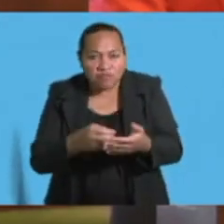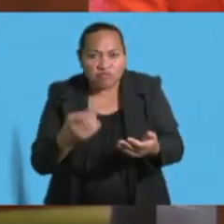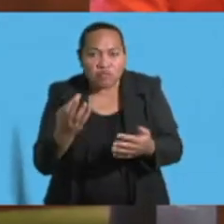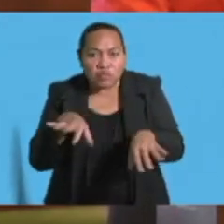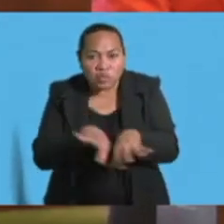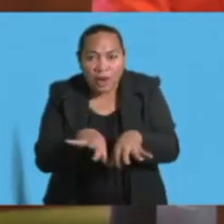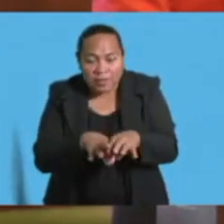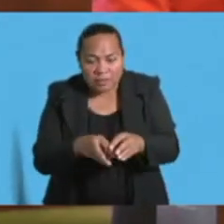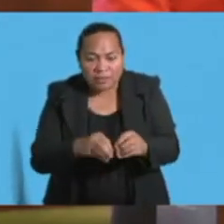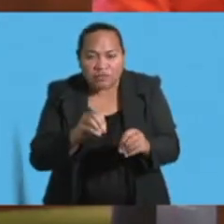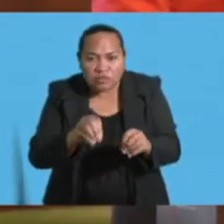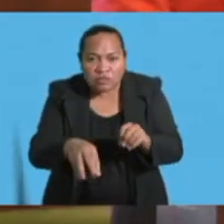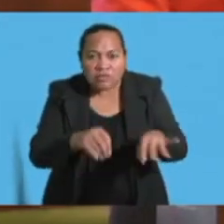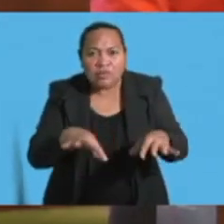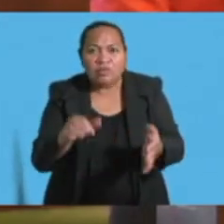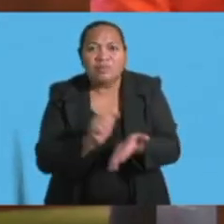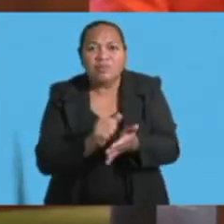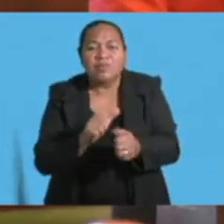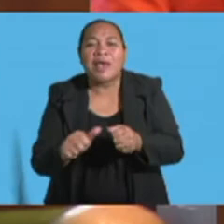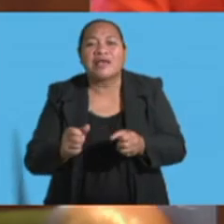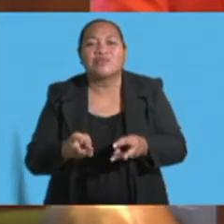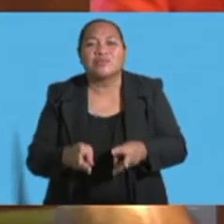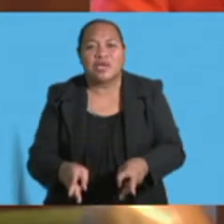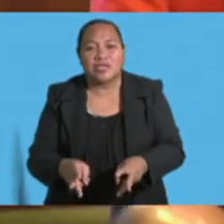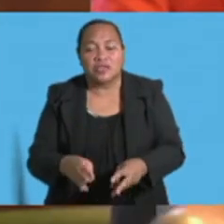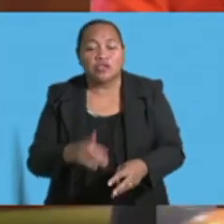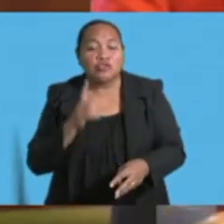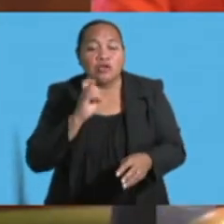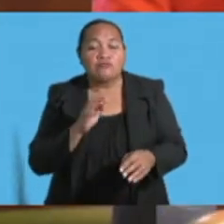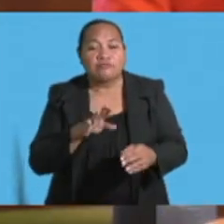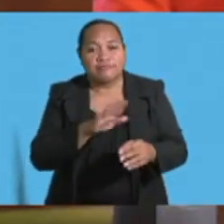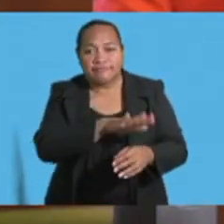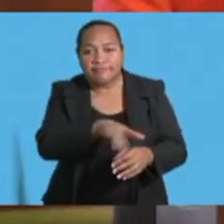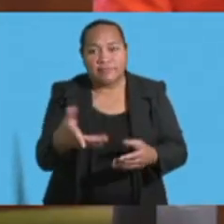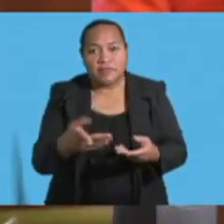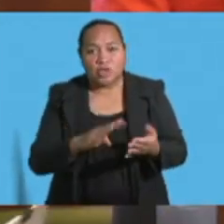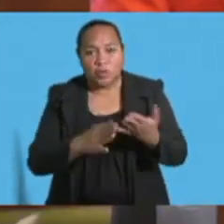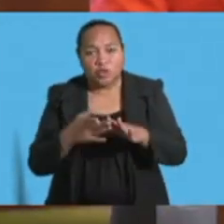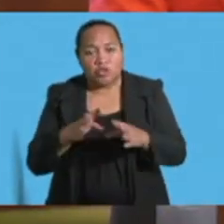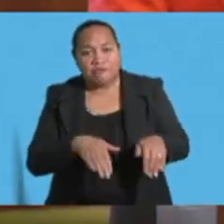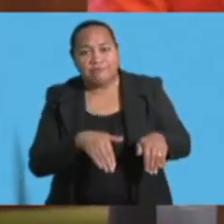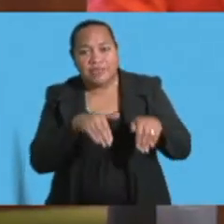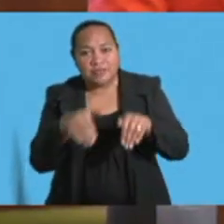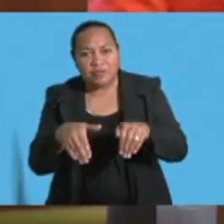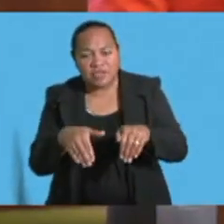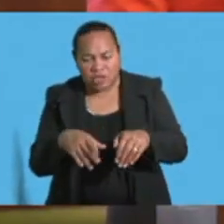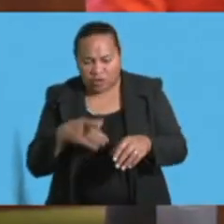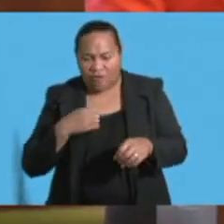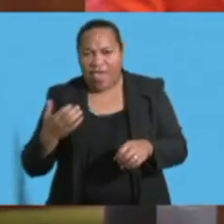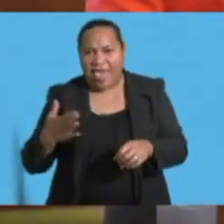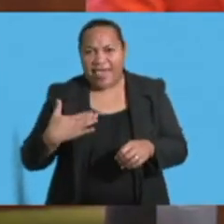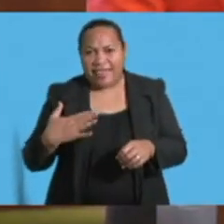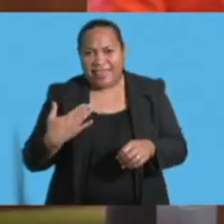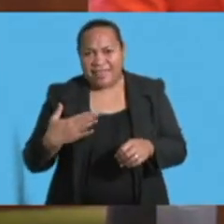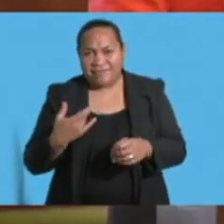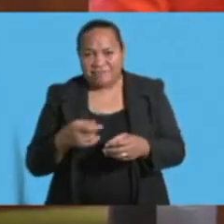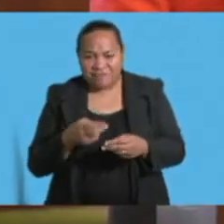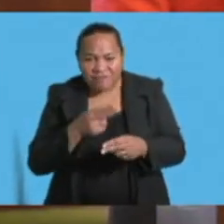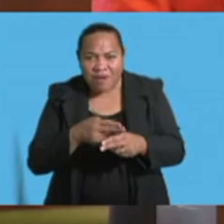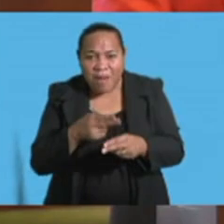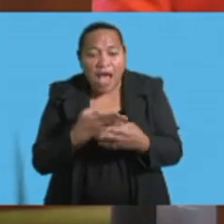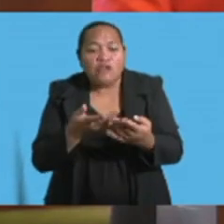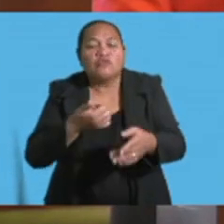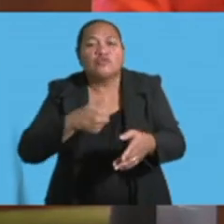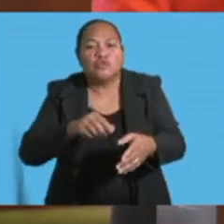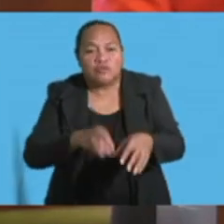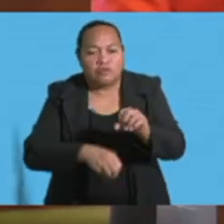of our citizens to participate and ultimately create backyard organic and healthy farming for generations to come. This